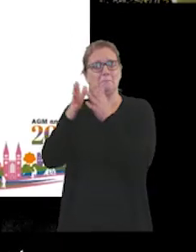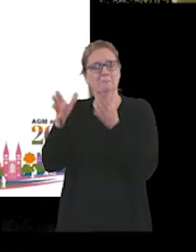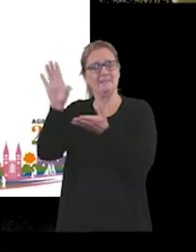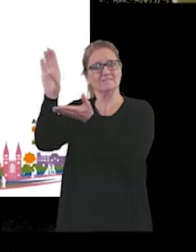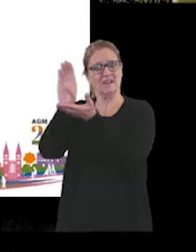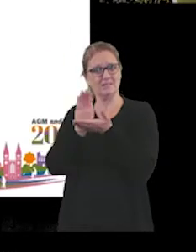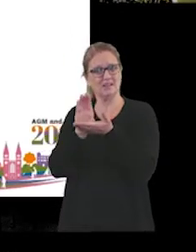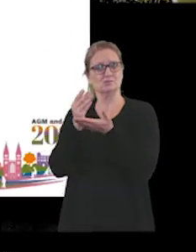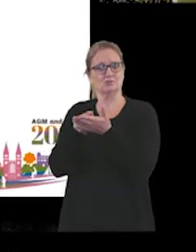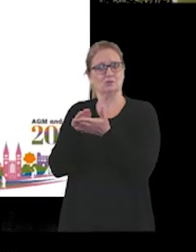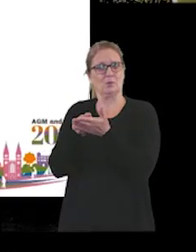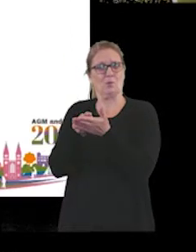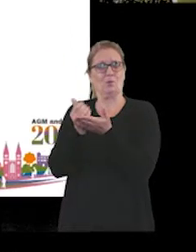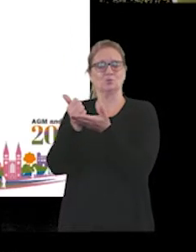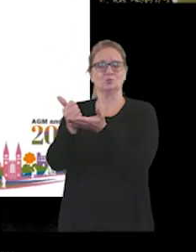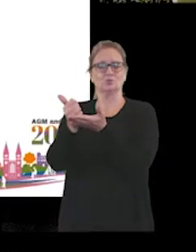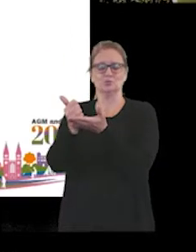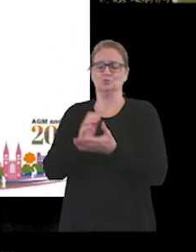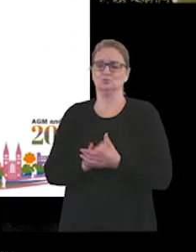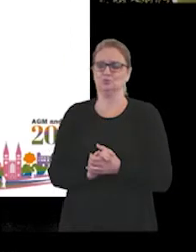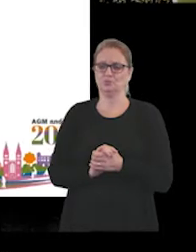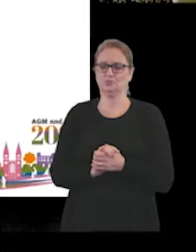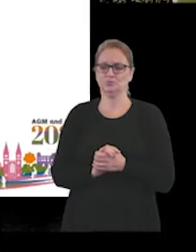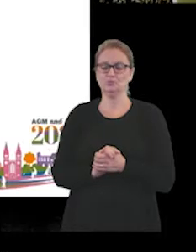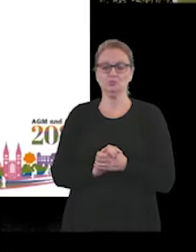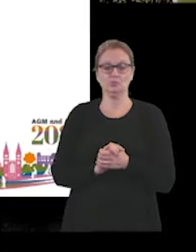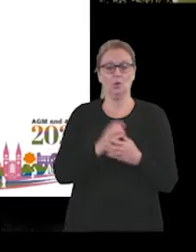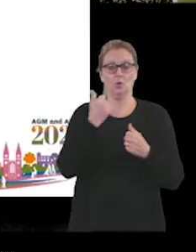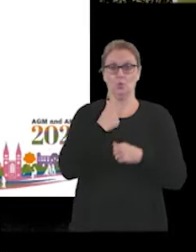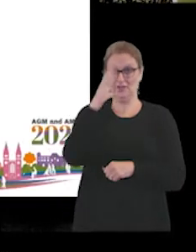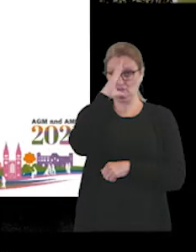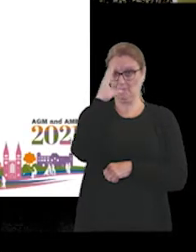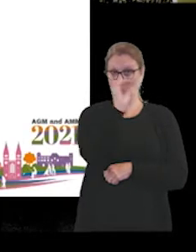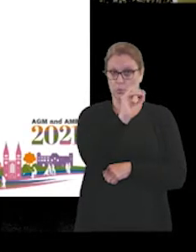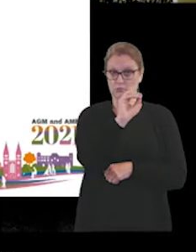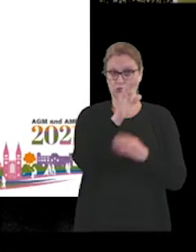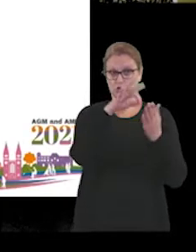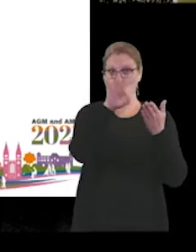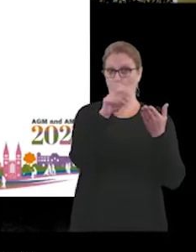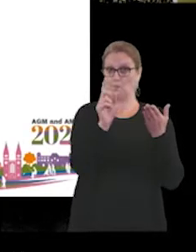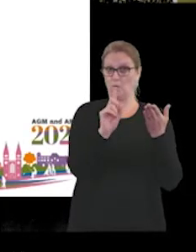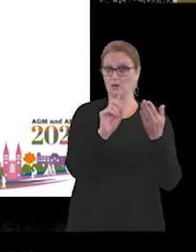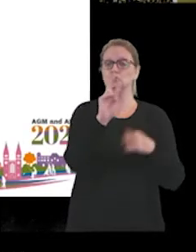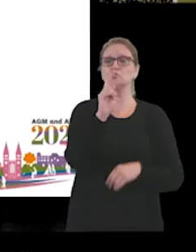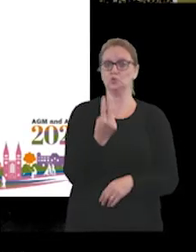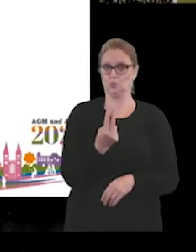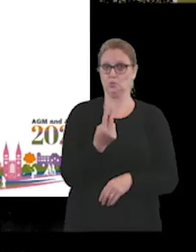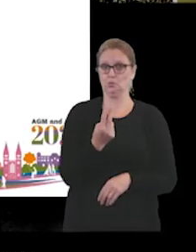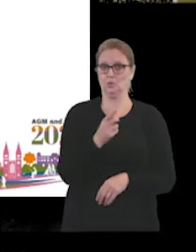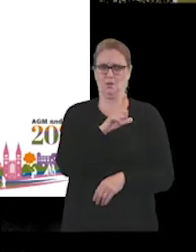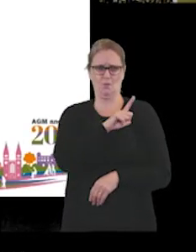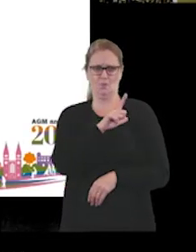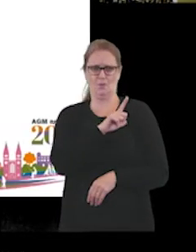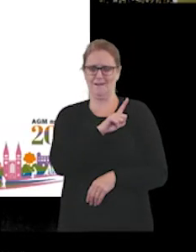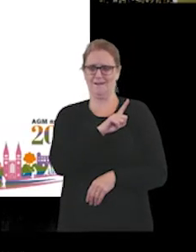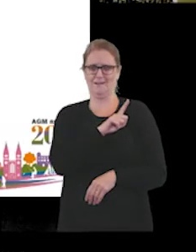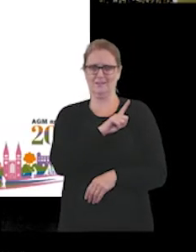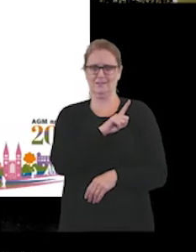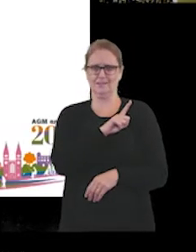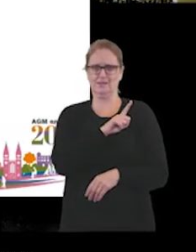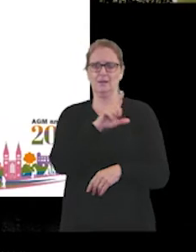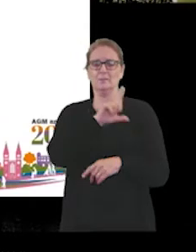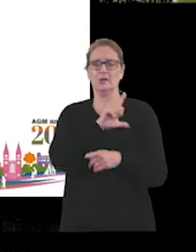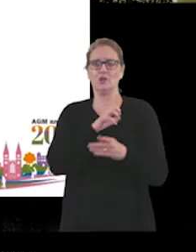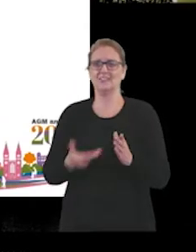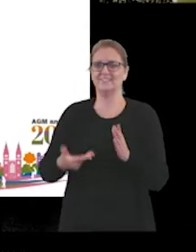And this financial year, we've reported a score of two. And that's largely because of the additional